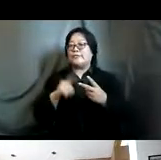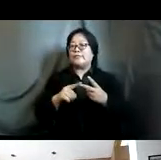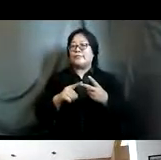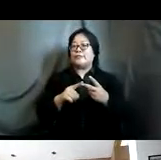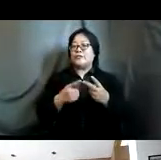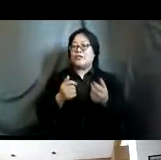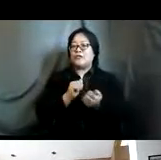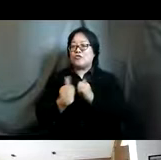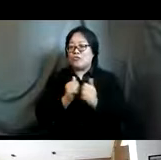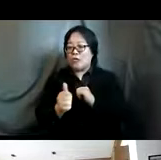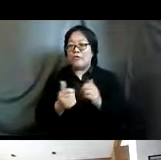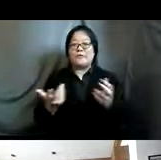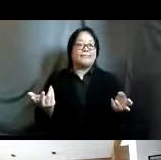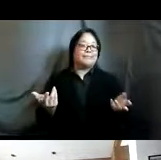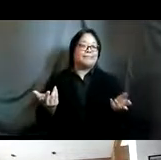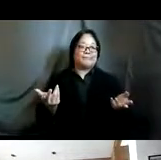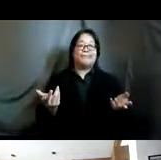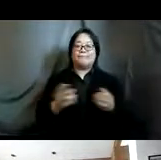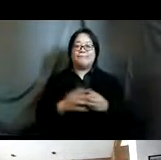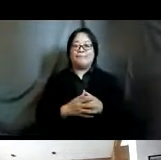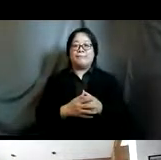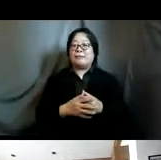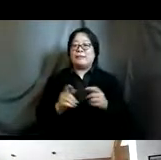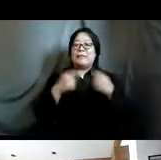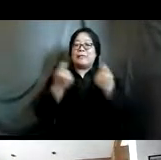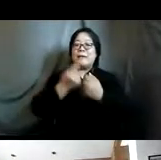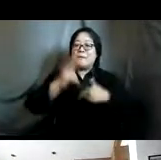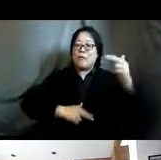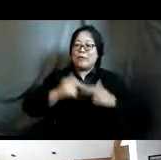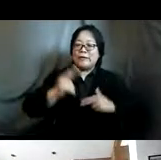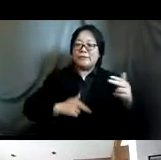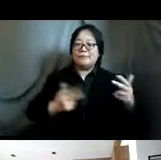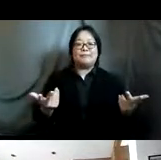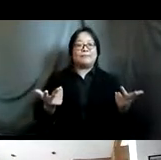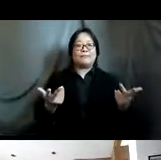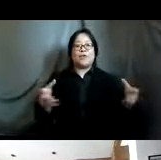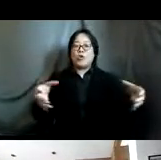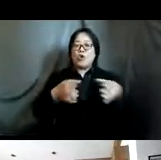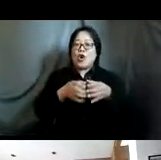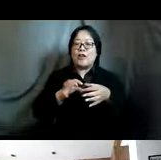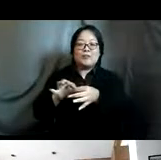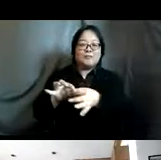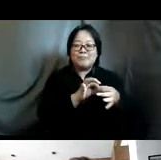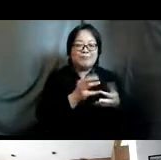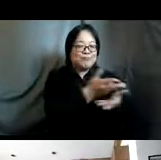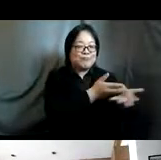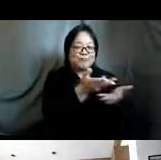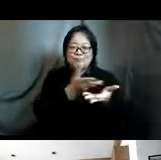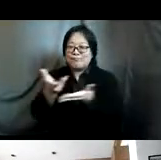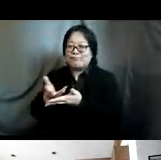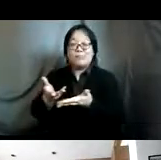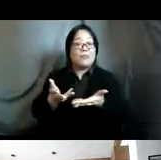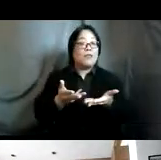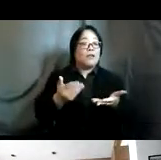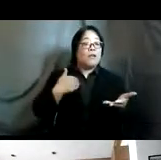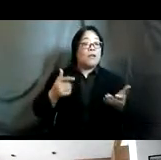issues sports issues uh team building uh coalition building and so on and so forth and finally there'll be large